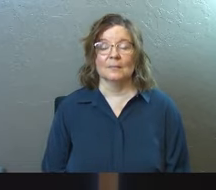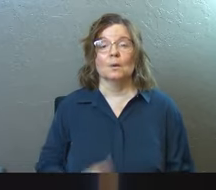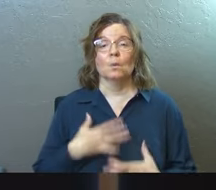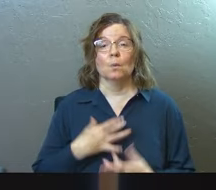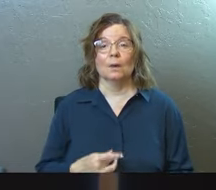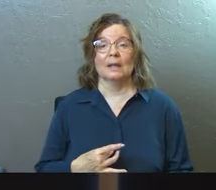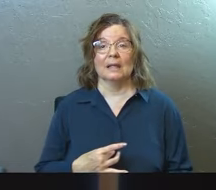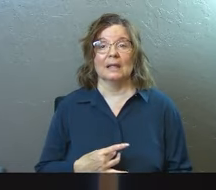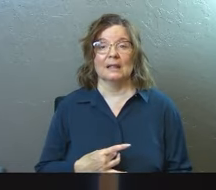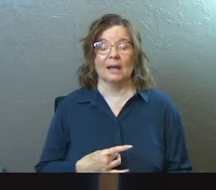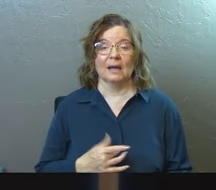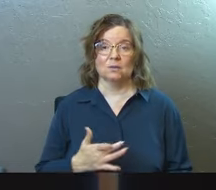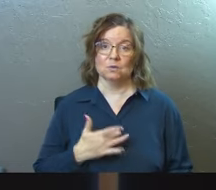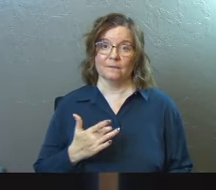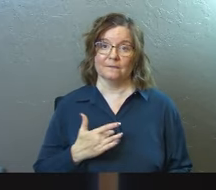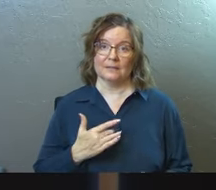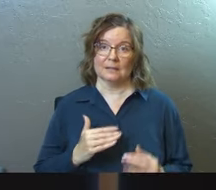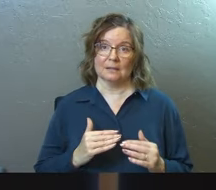We'd like to punch above our weight.